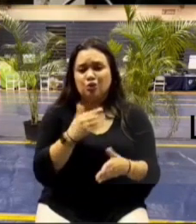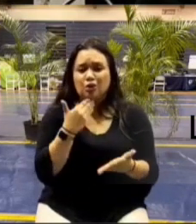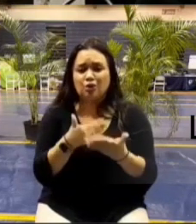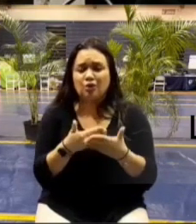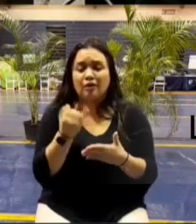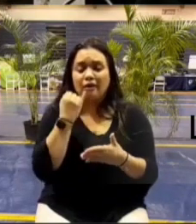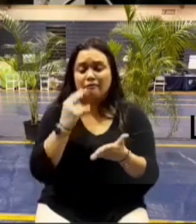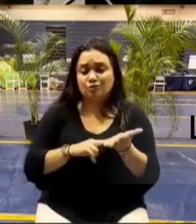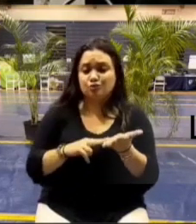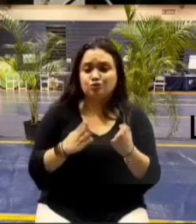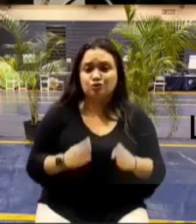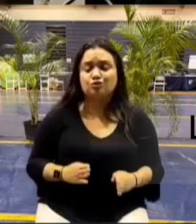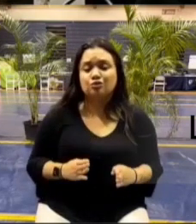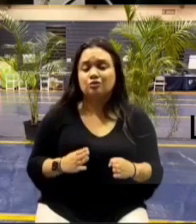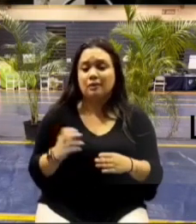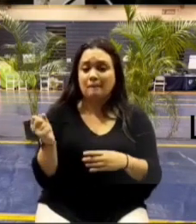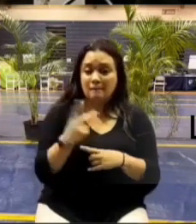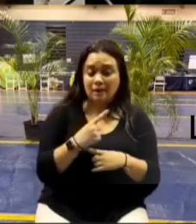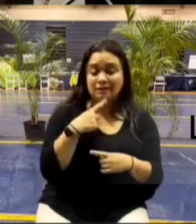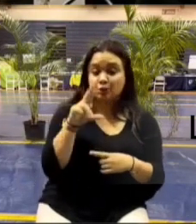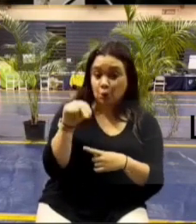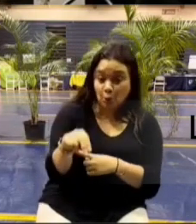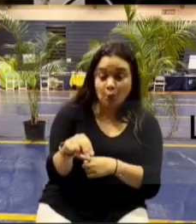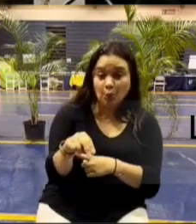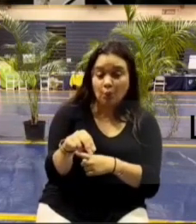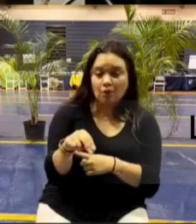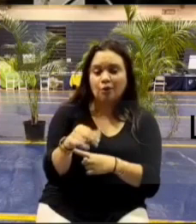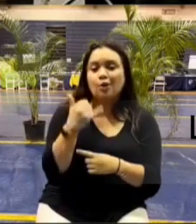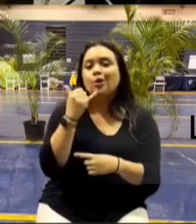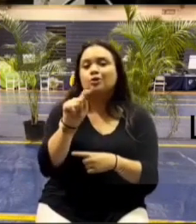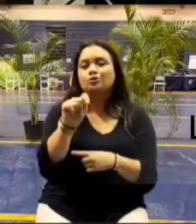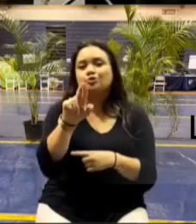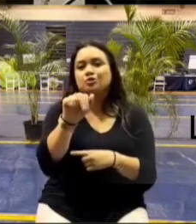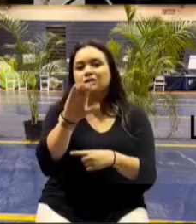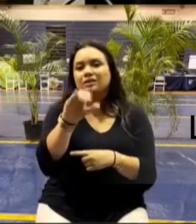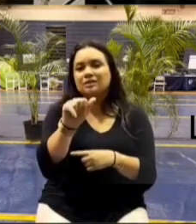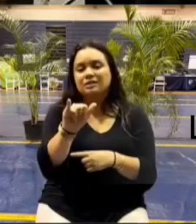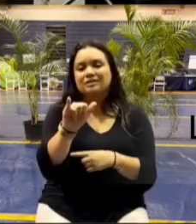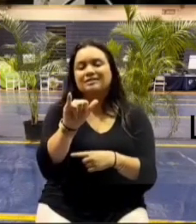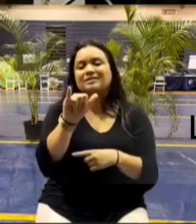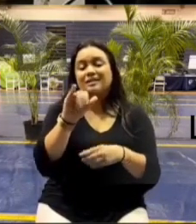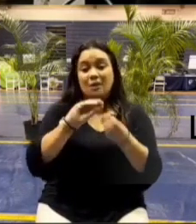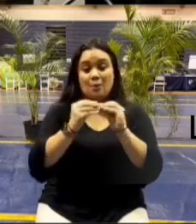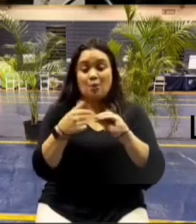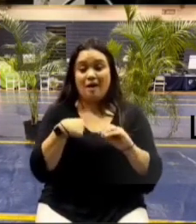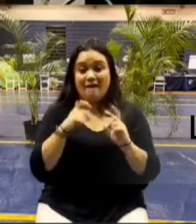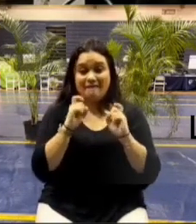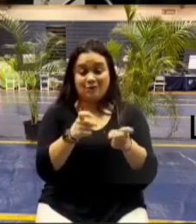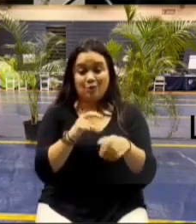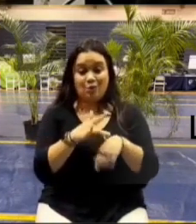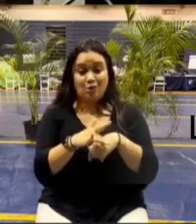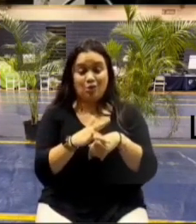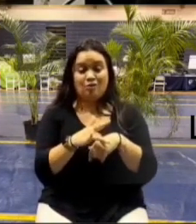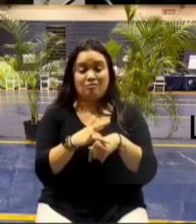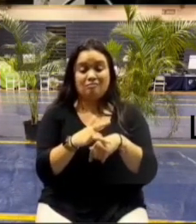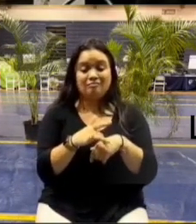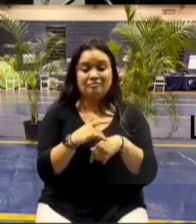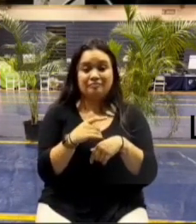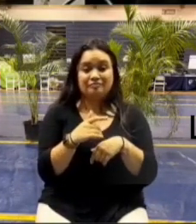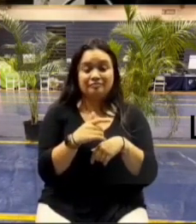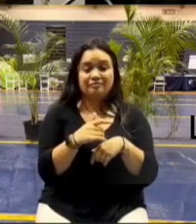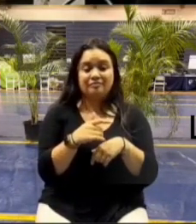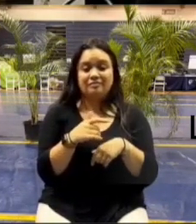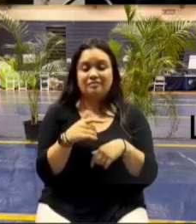contract comes back and says no call tracy that's the number i gave you earlier and she'll get a hold of us and we'll